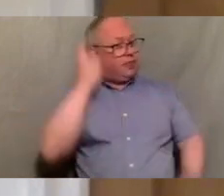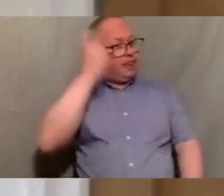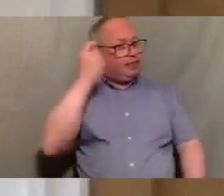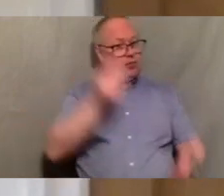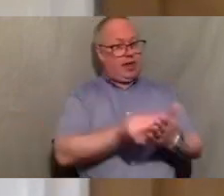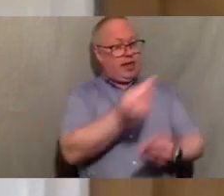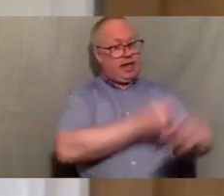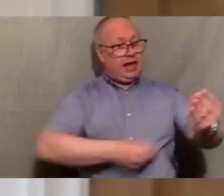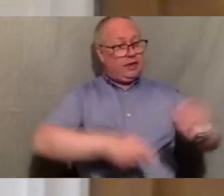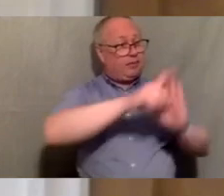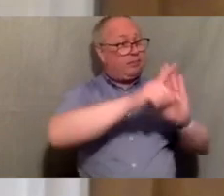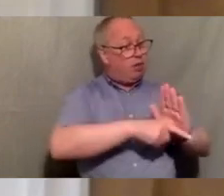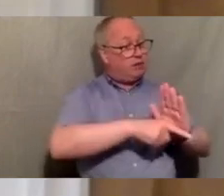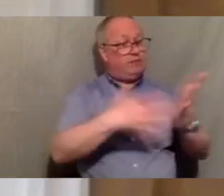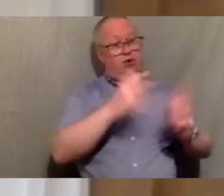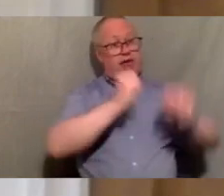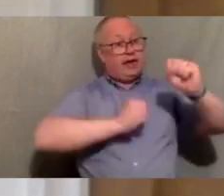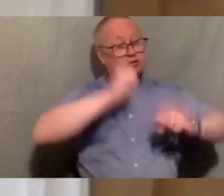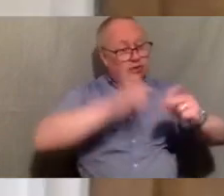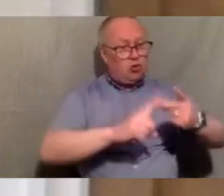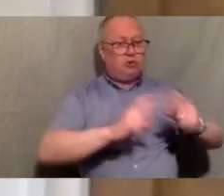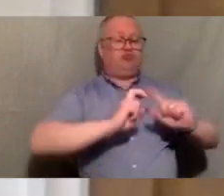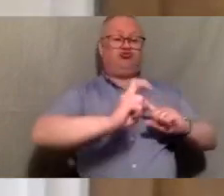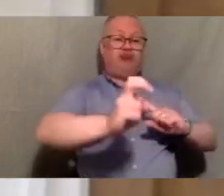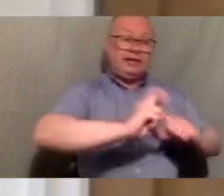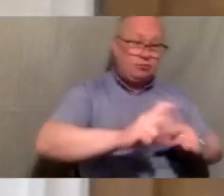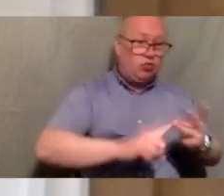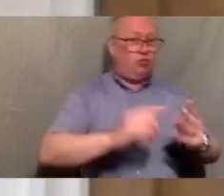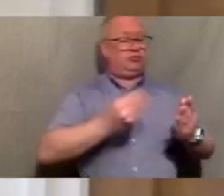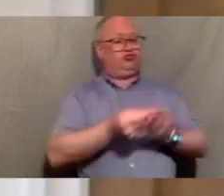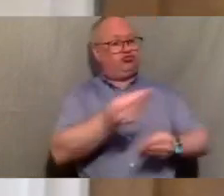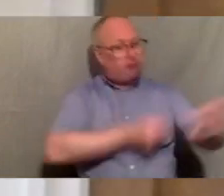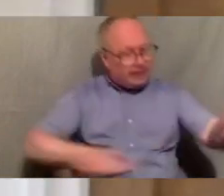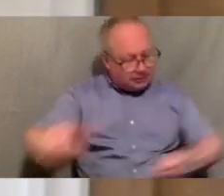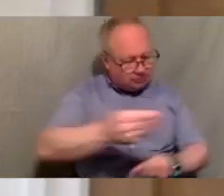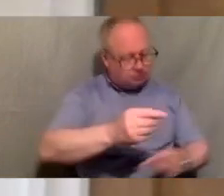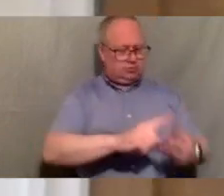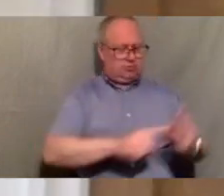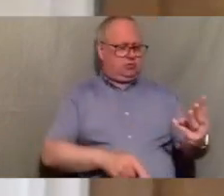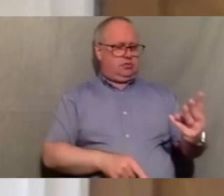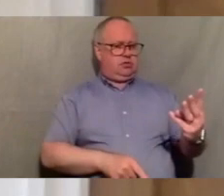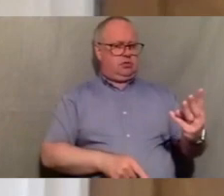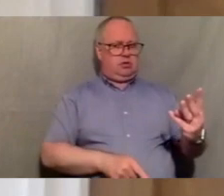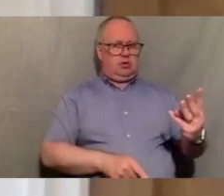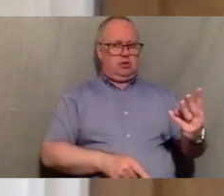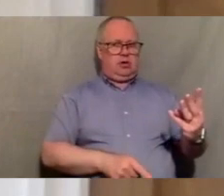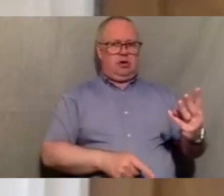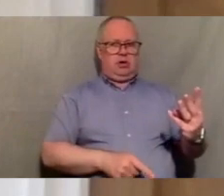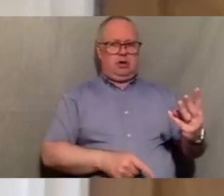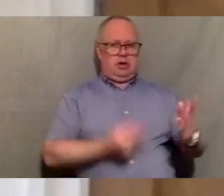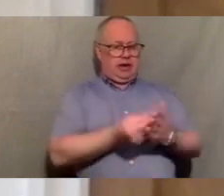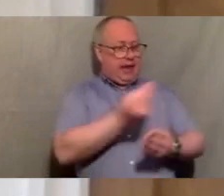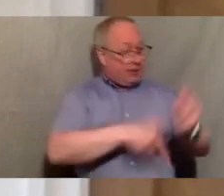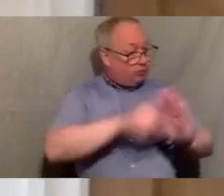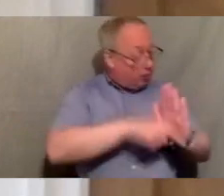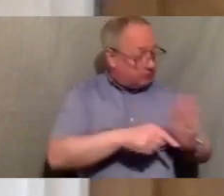say in energy or transport or its trade policies um and its economic policies it needs